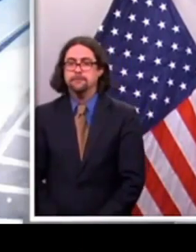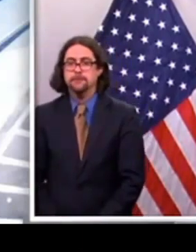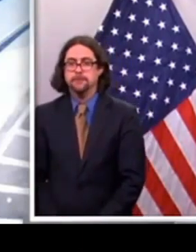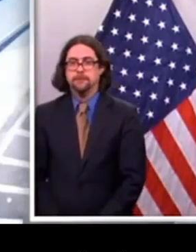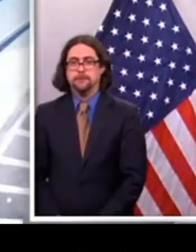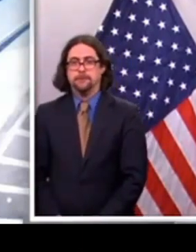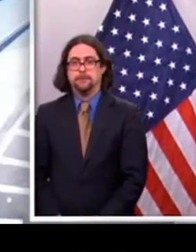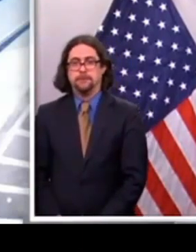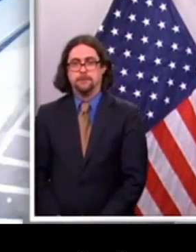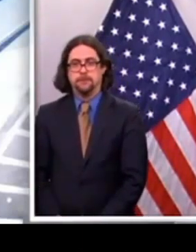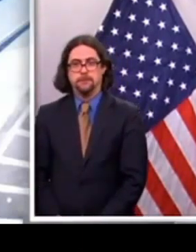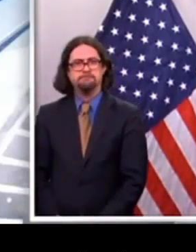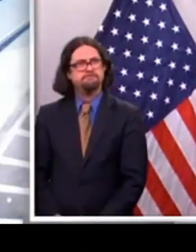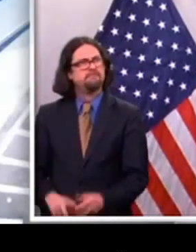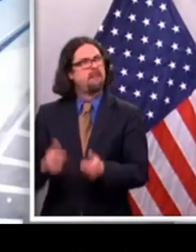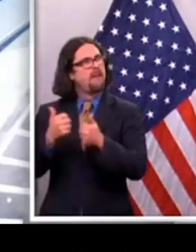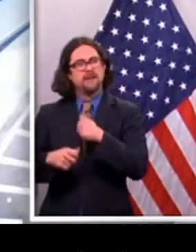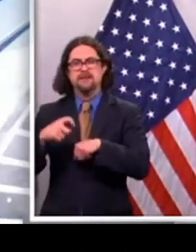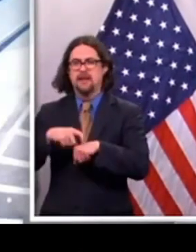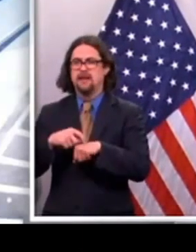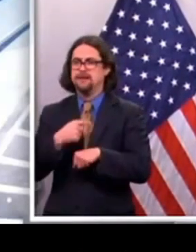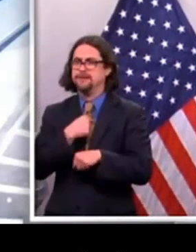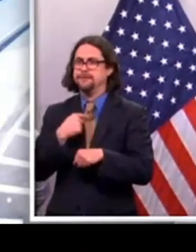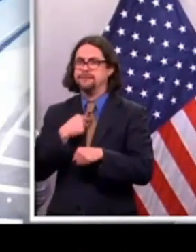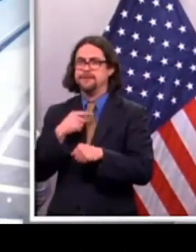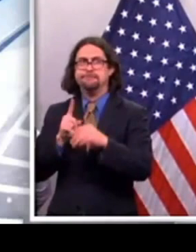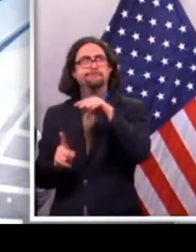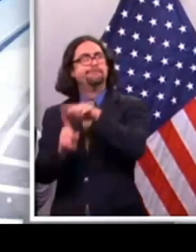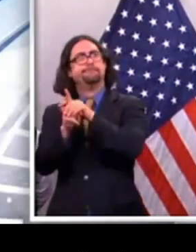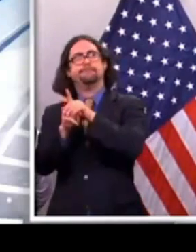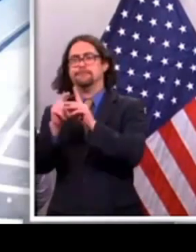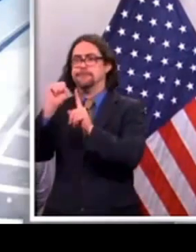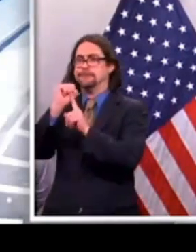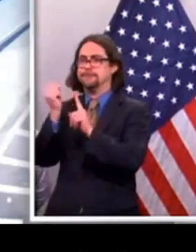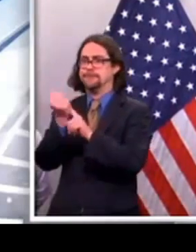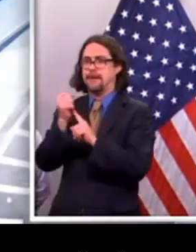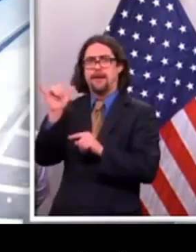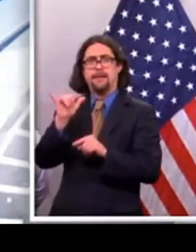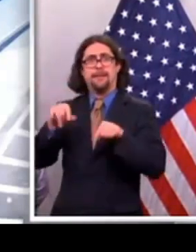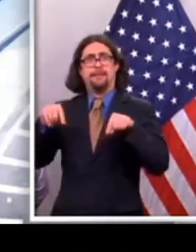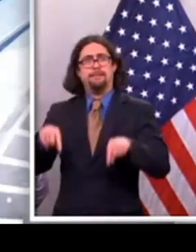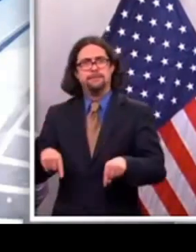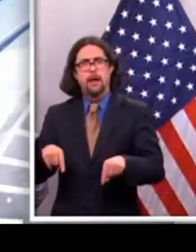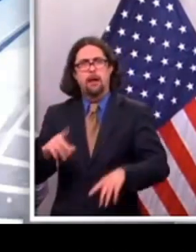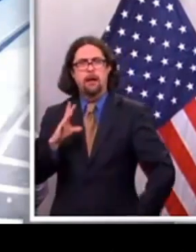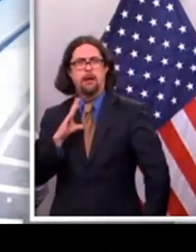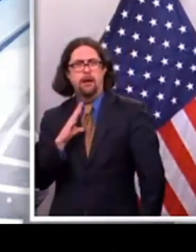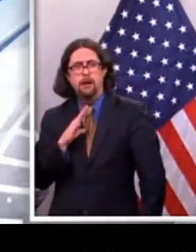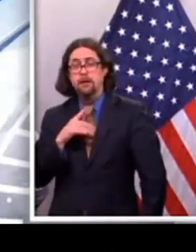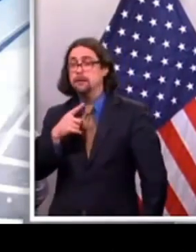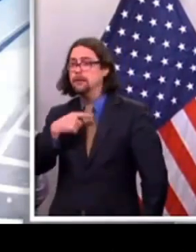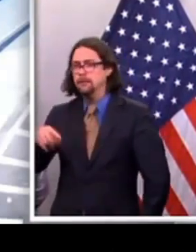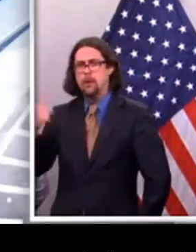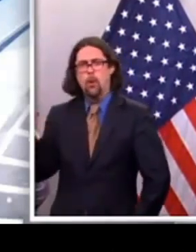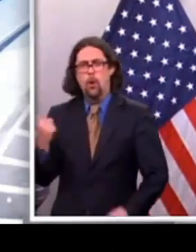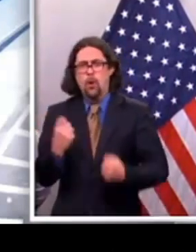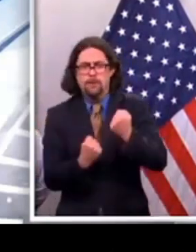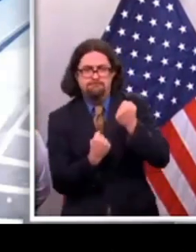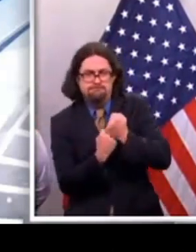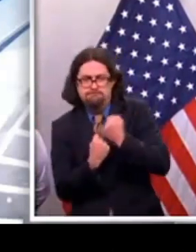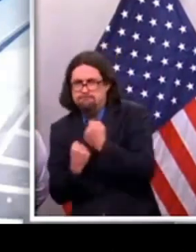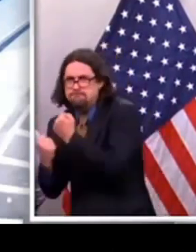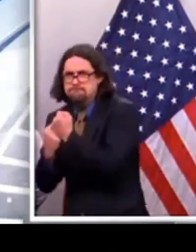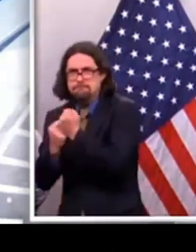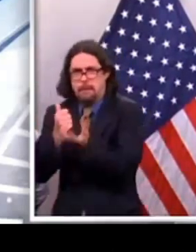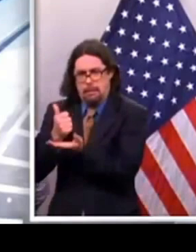we as New Yorkers can help our fellow New Yorkers, our neighbors, by checking in on them, particularly if they happen to be senior citizens or